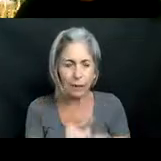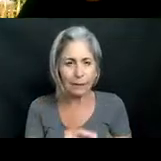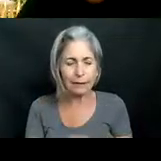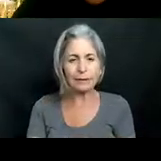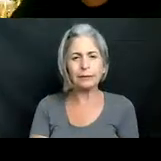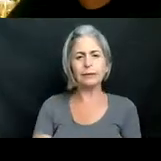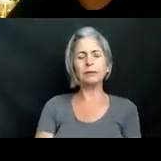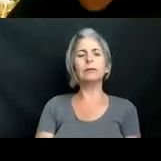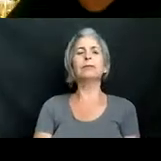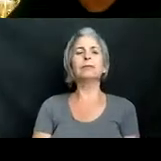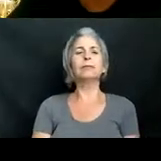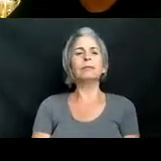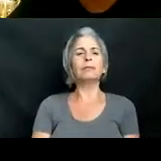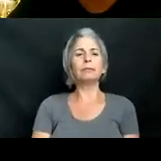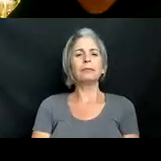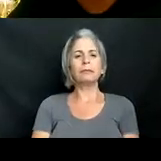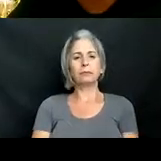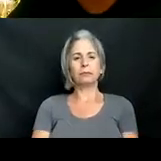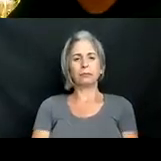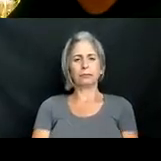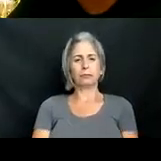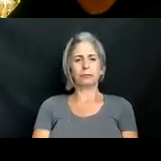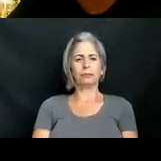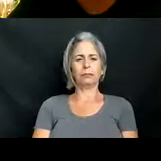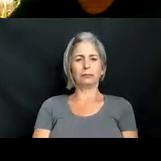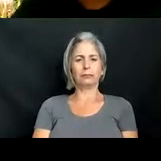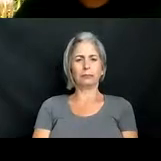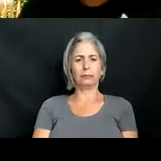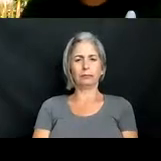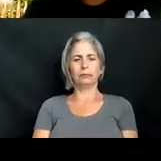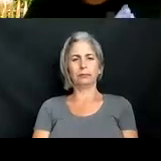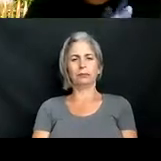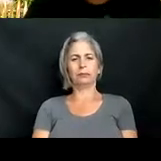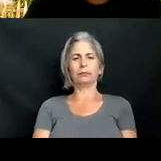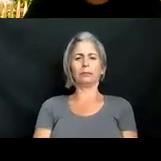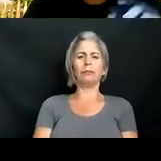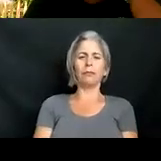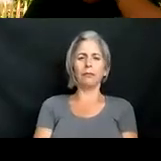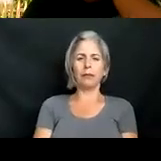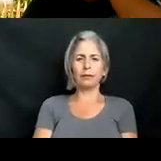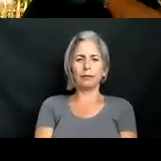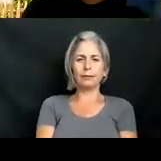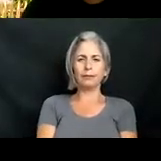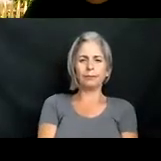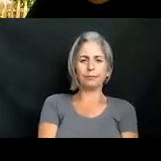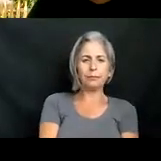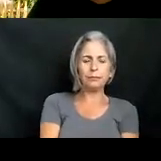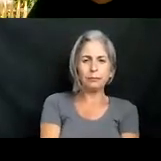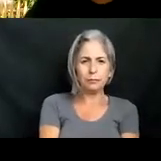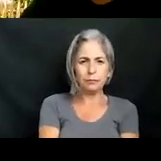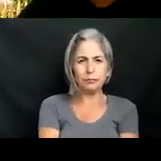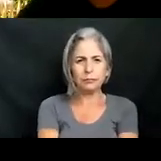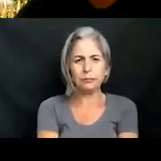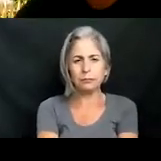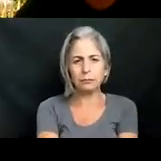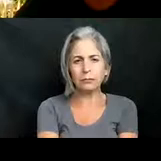think we're having